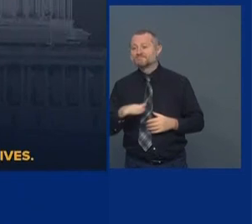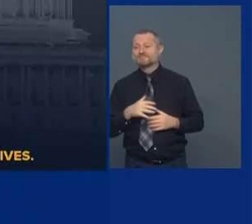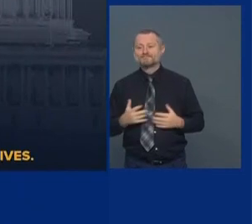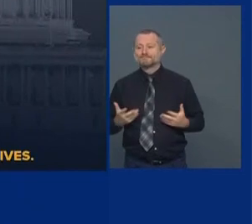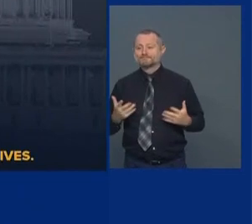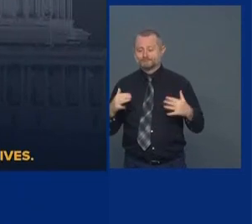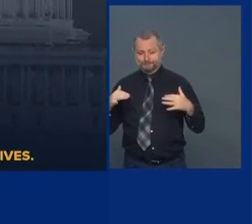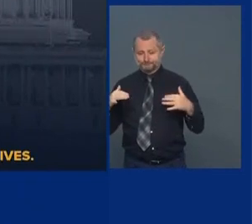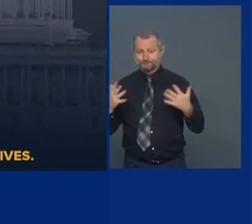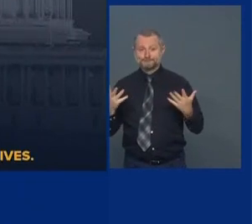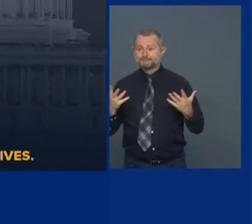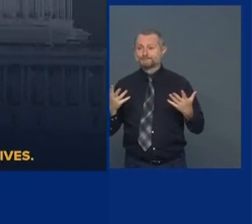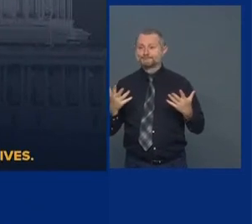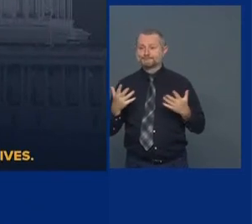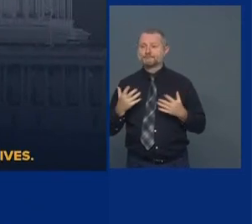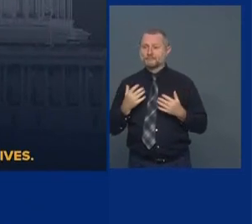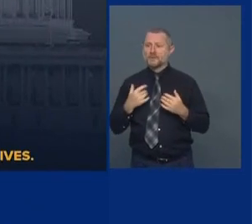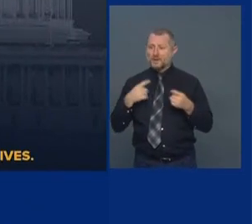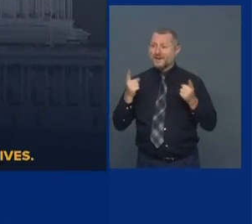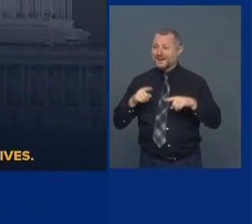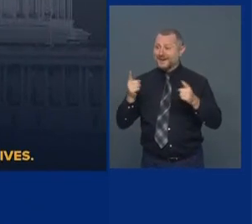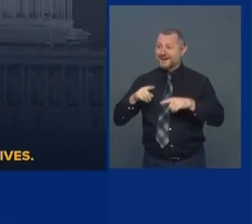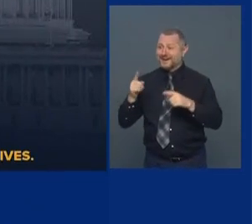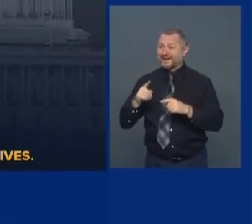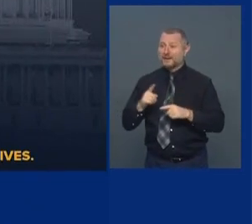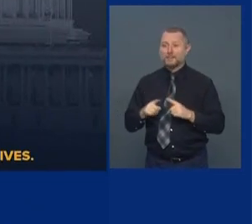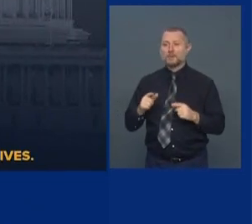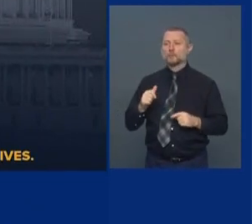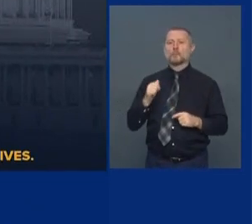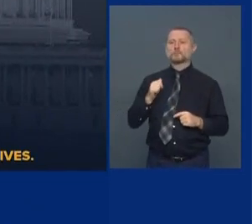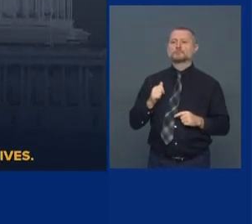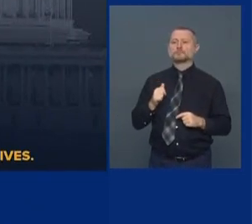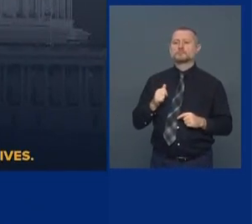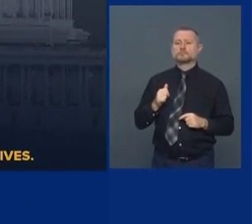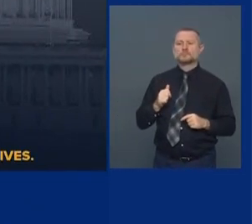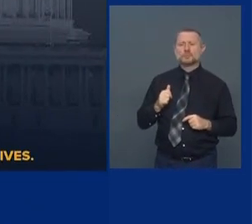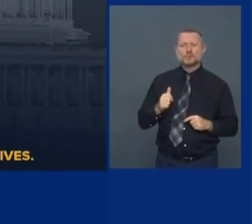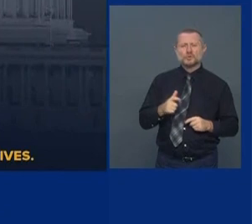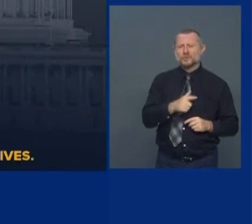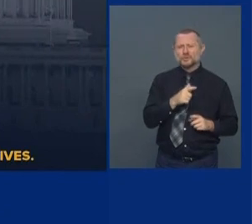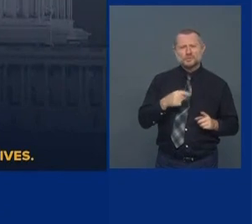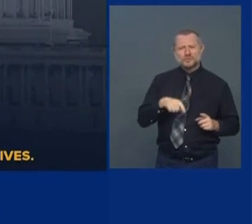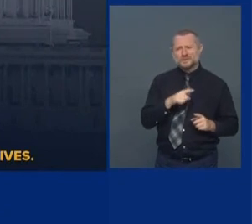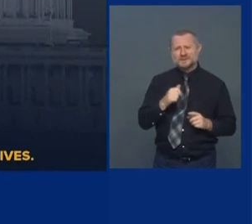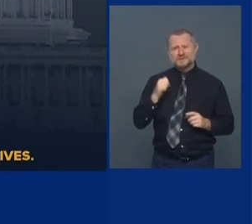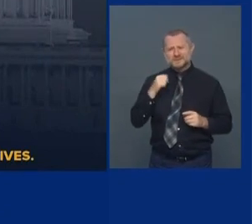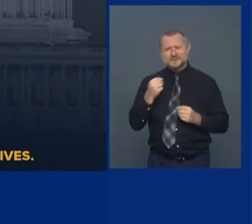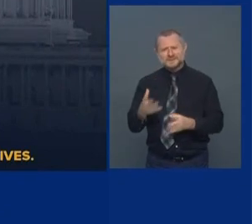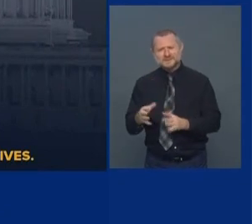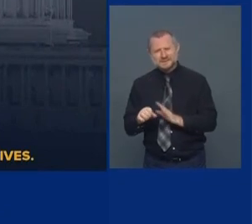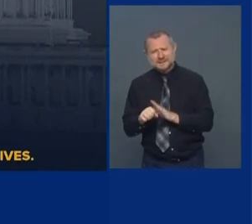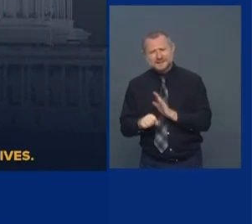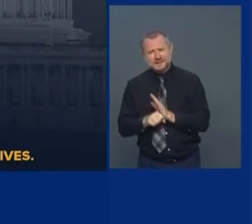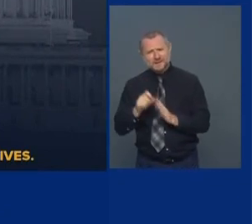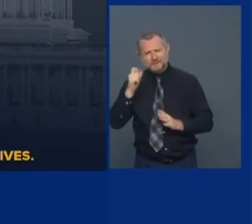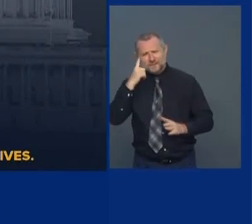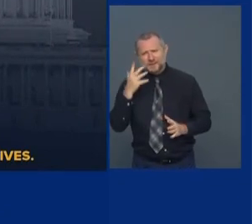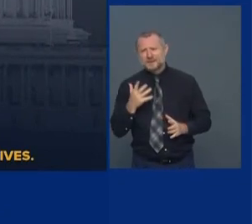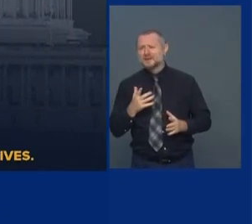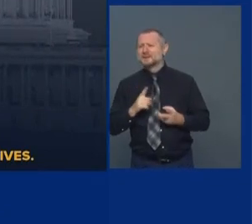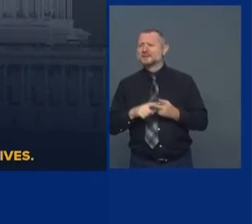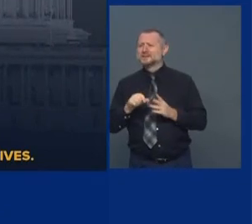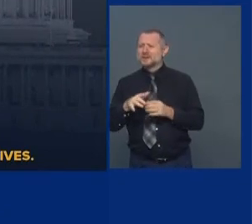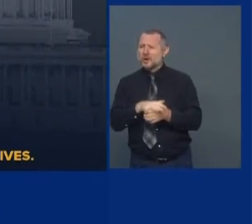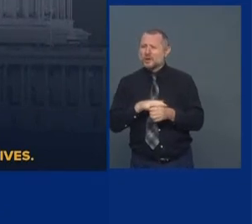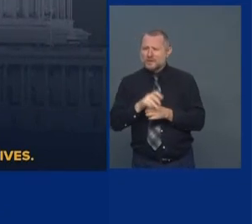Not to fund state and local governments, but to provide all the money that they did to businesses. But you're not